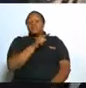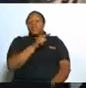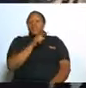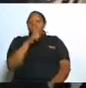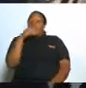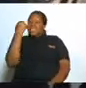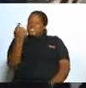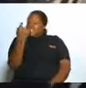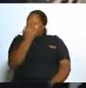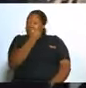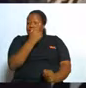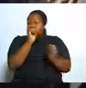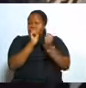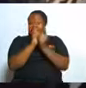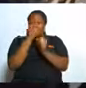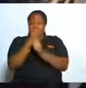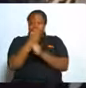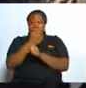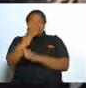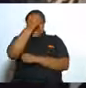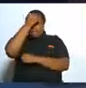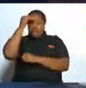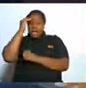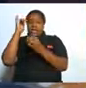every 10 minutes they forget that they are loved